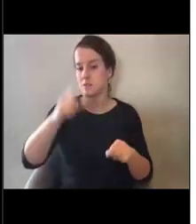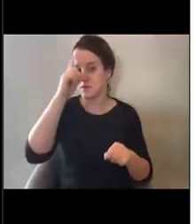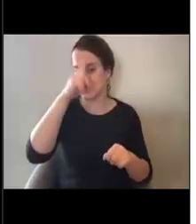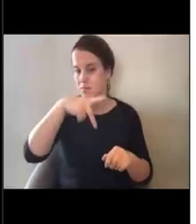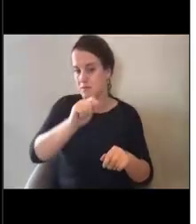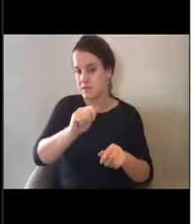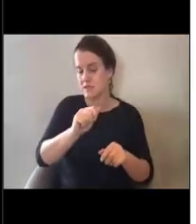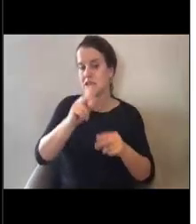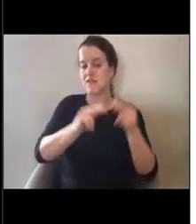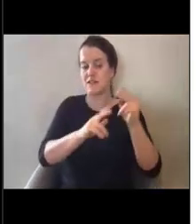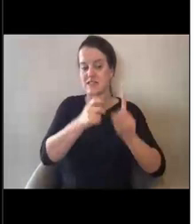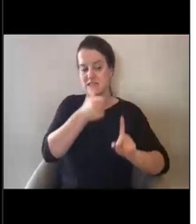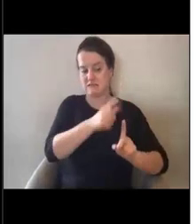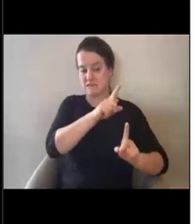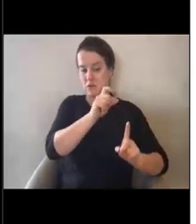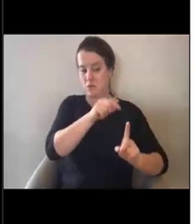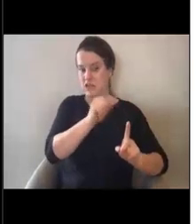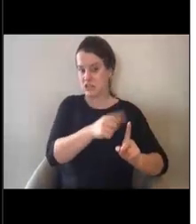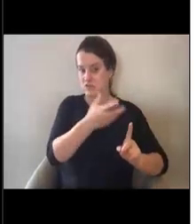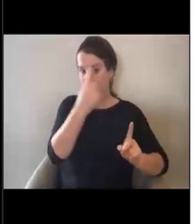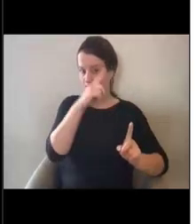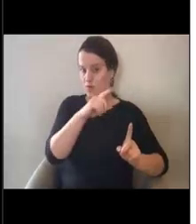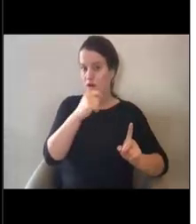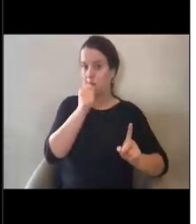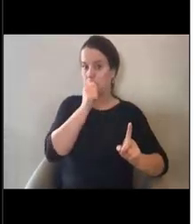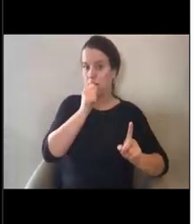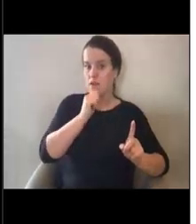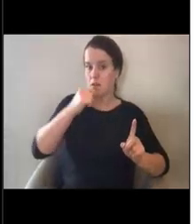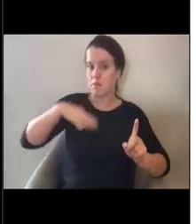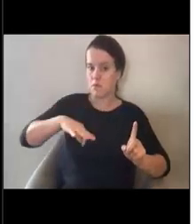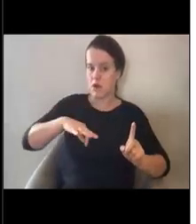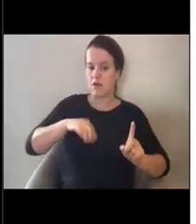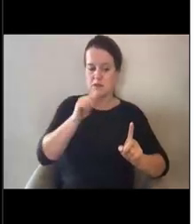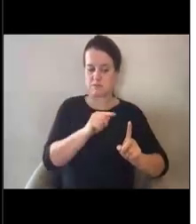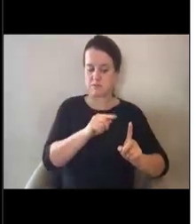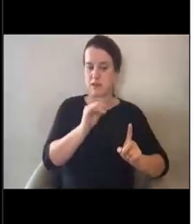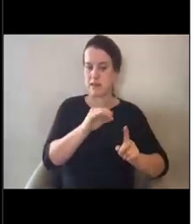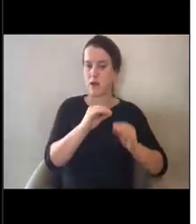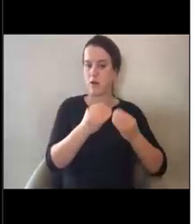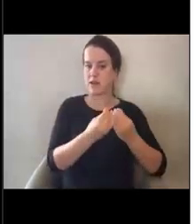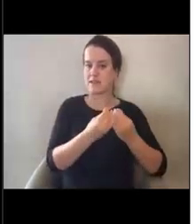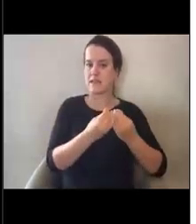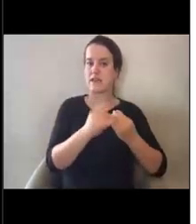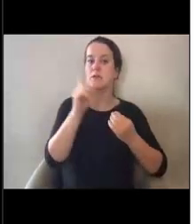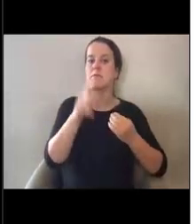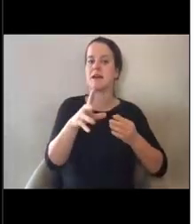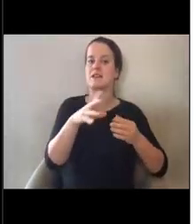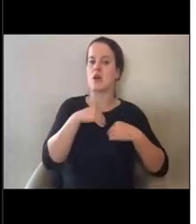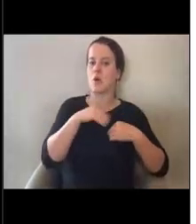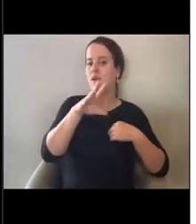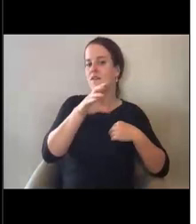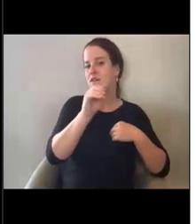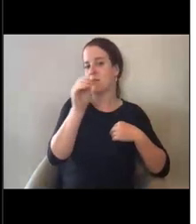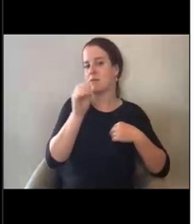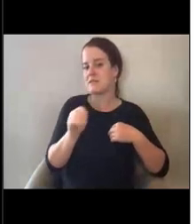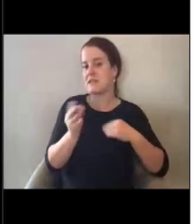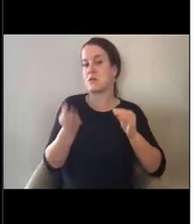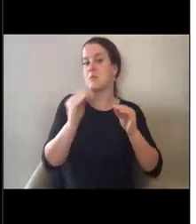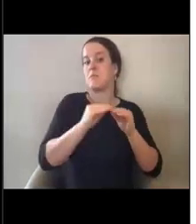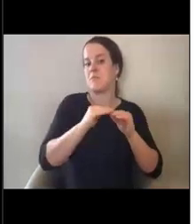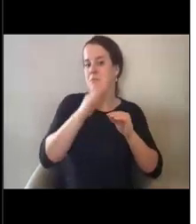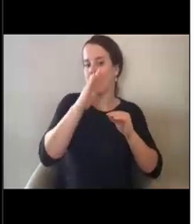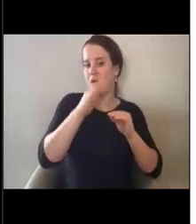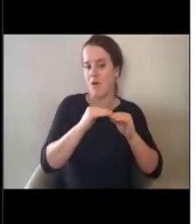in question for a private nonprofit organization, that organization must own 50% or more of the facility.